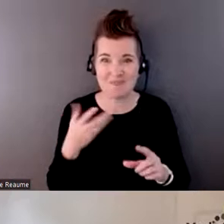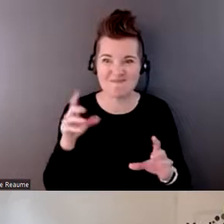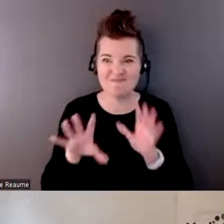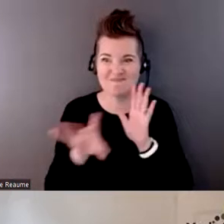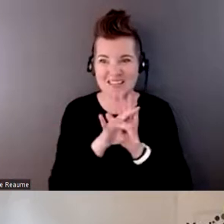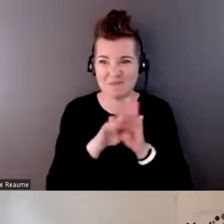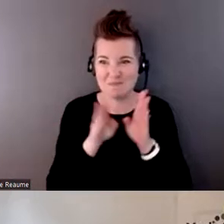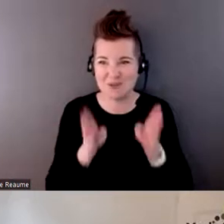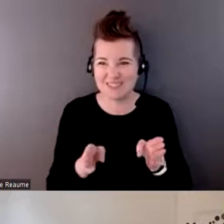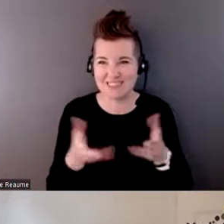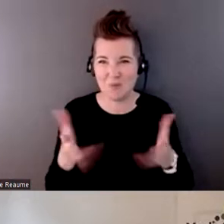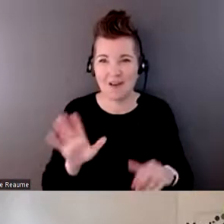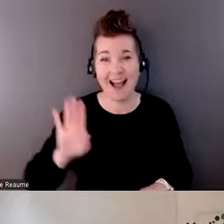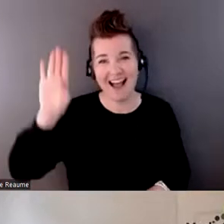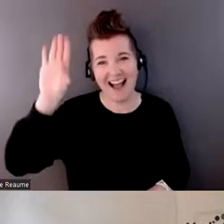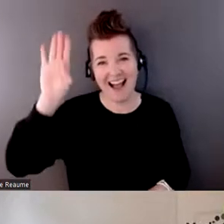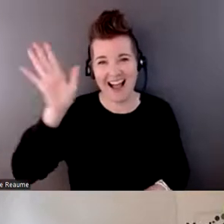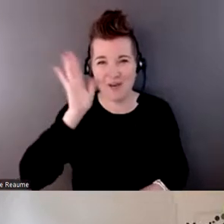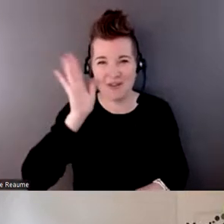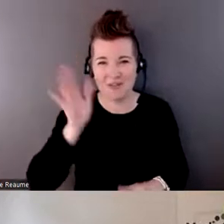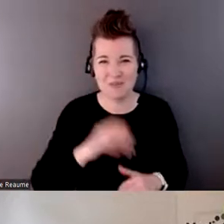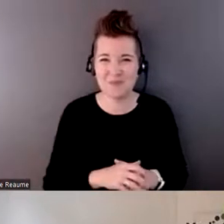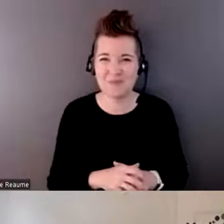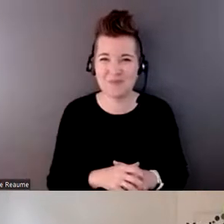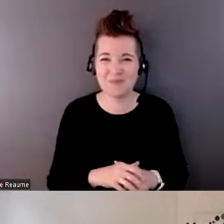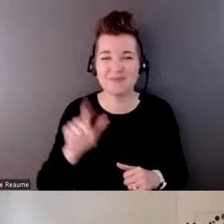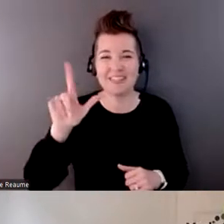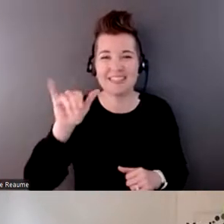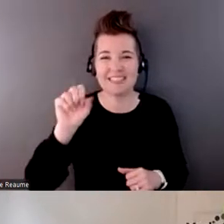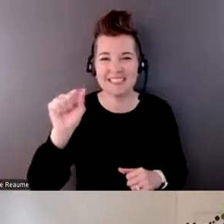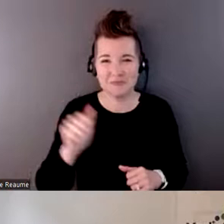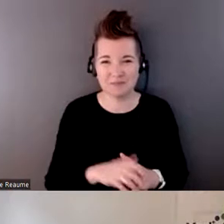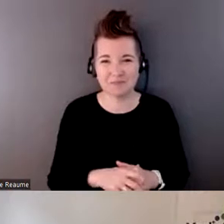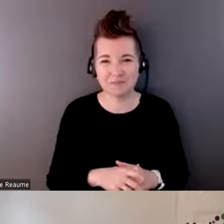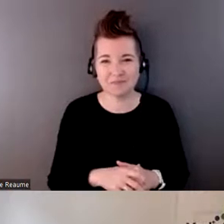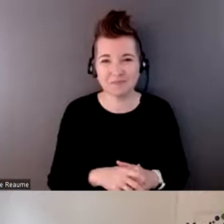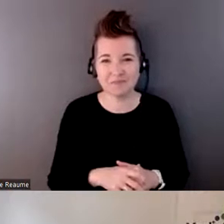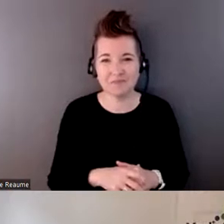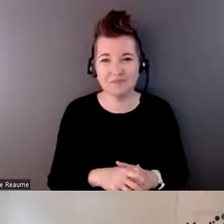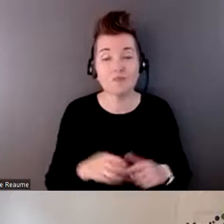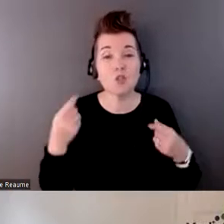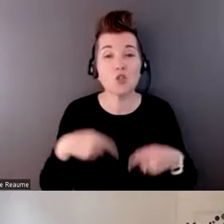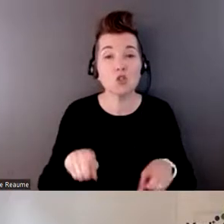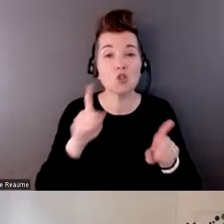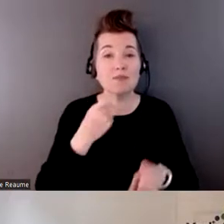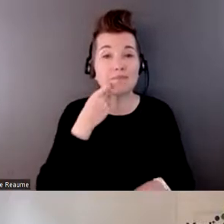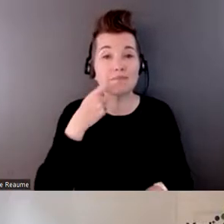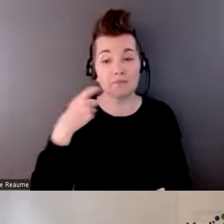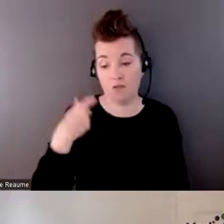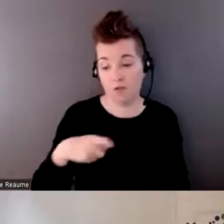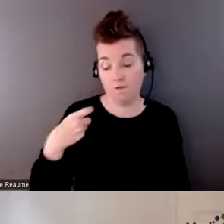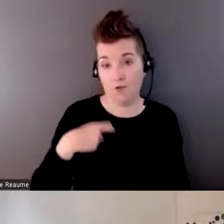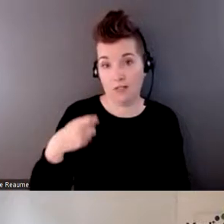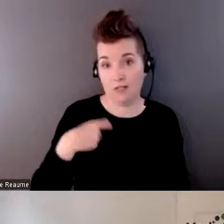I'll speak up. Okay, go ahead. During our conference, we had to do, in order to get